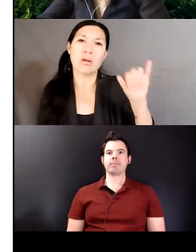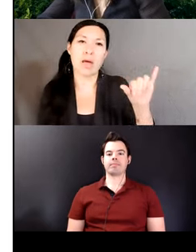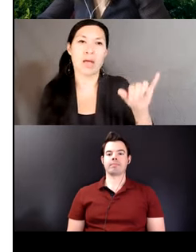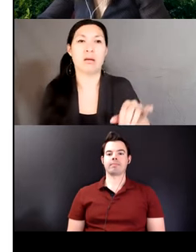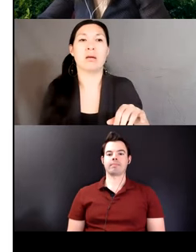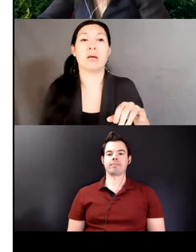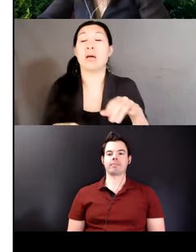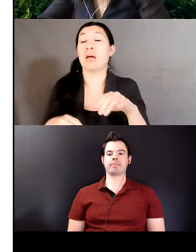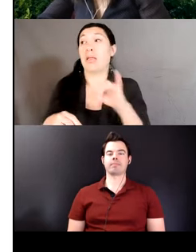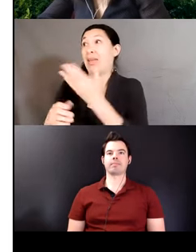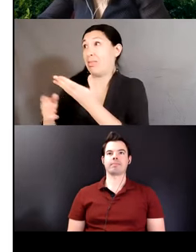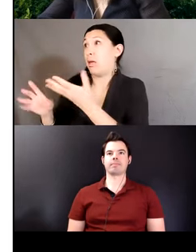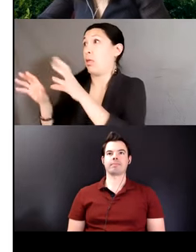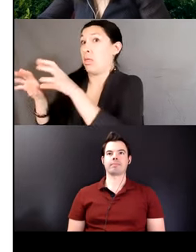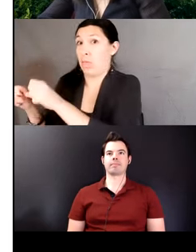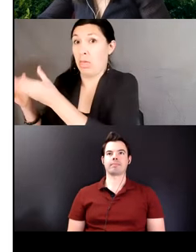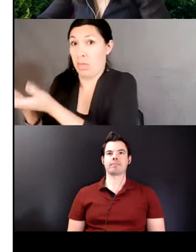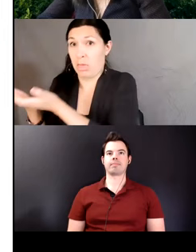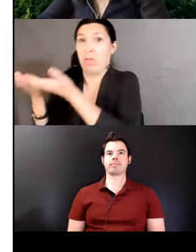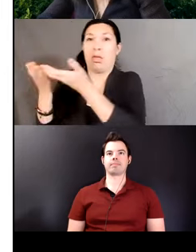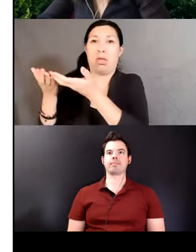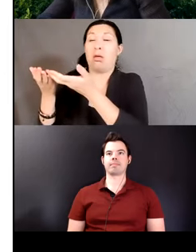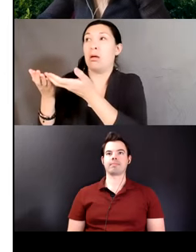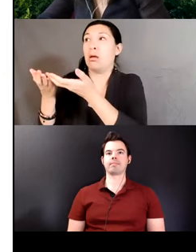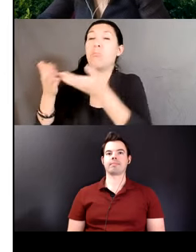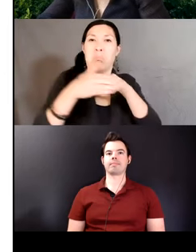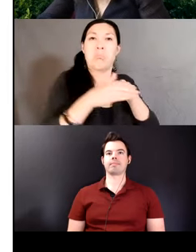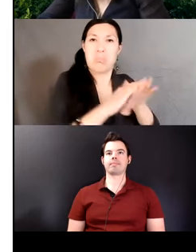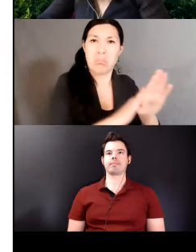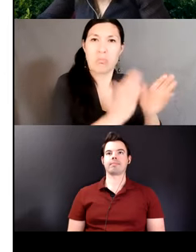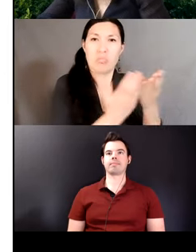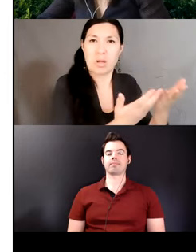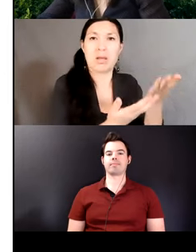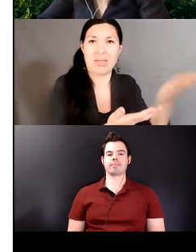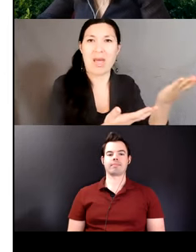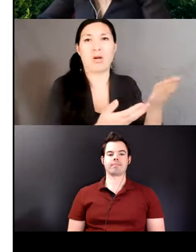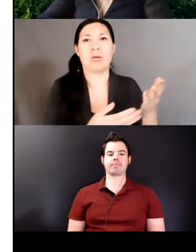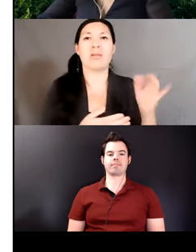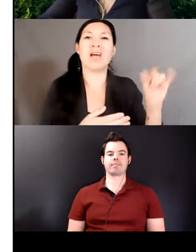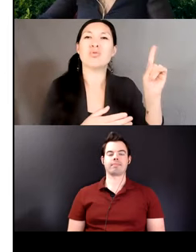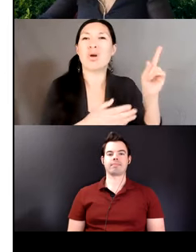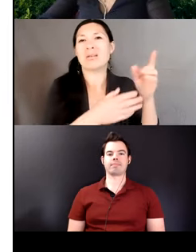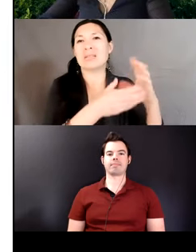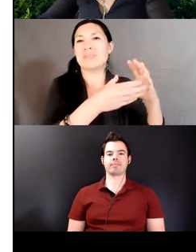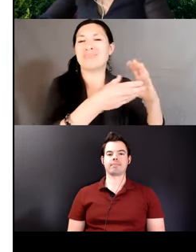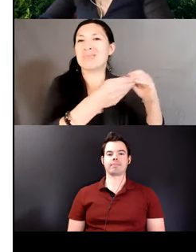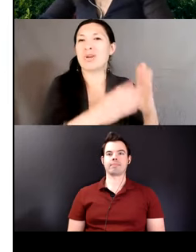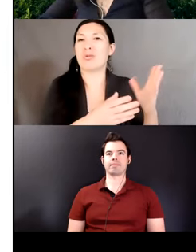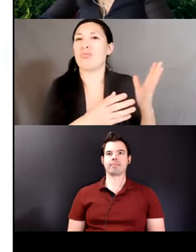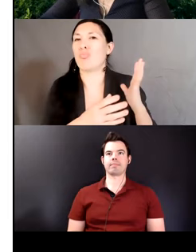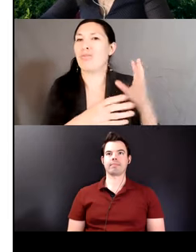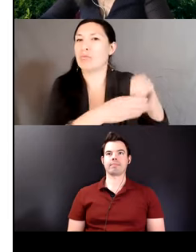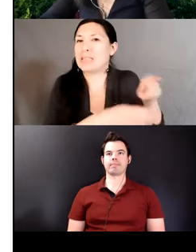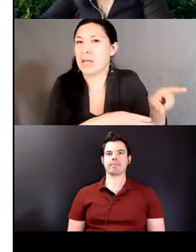object and return inside the original place where the speaker was the corpus study